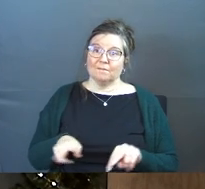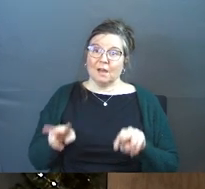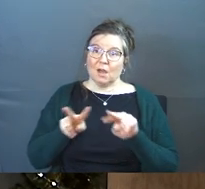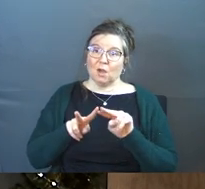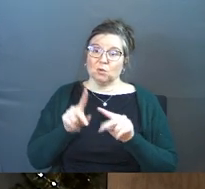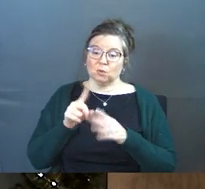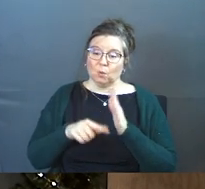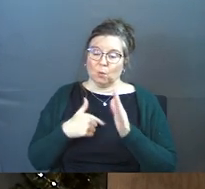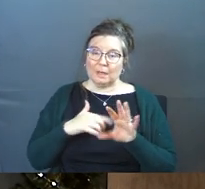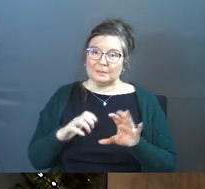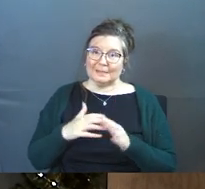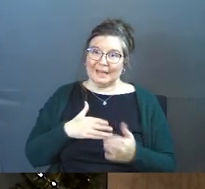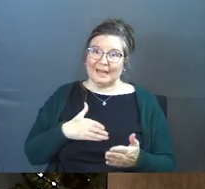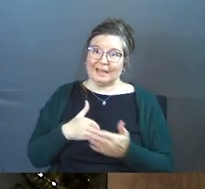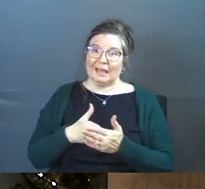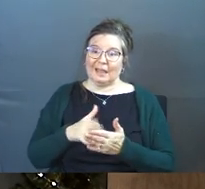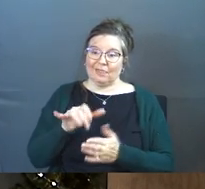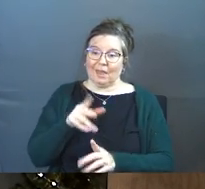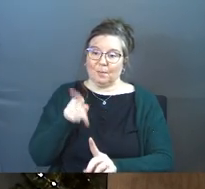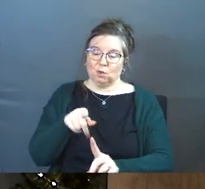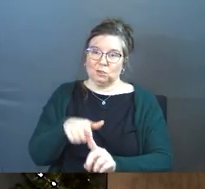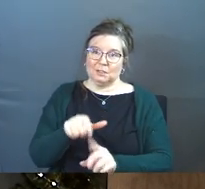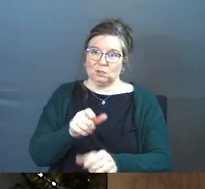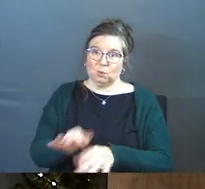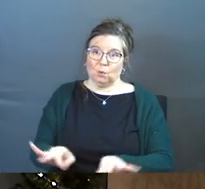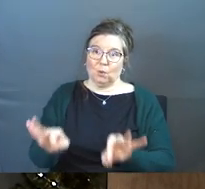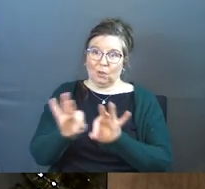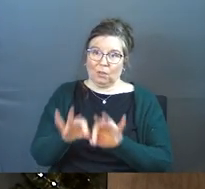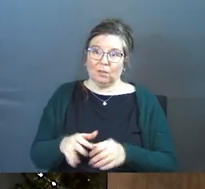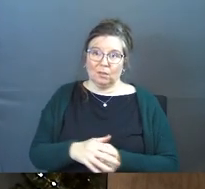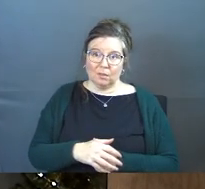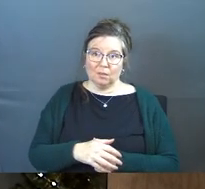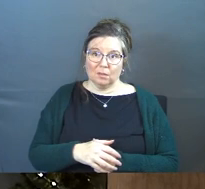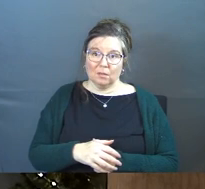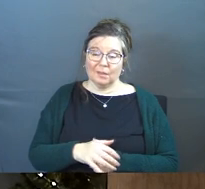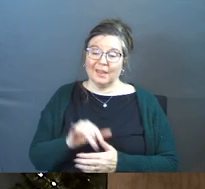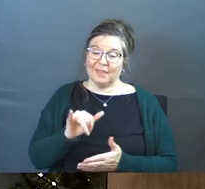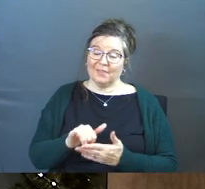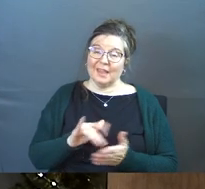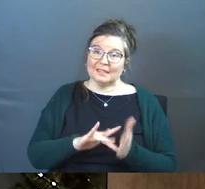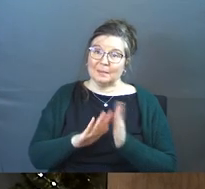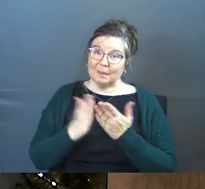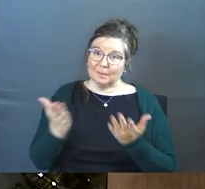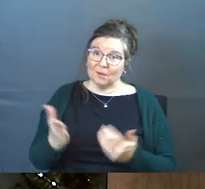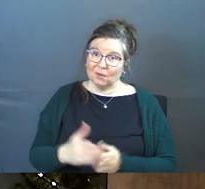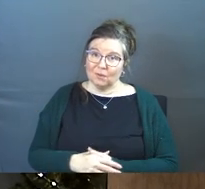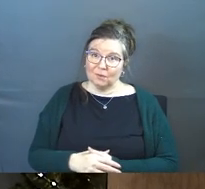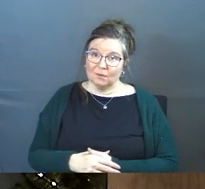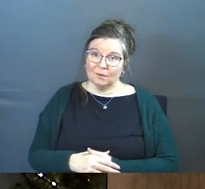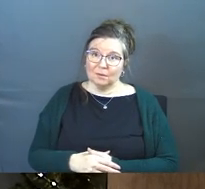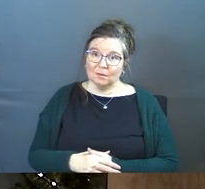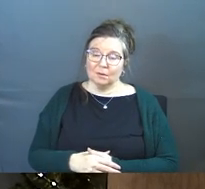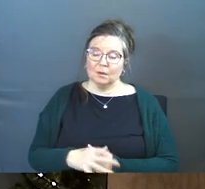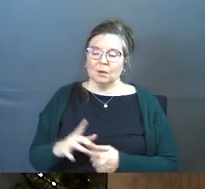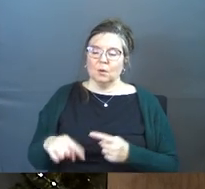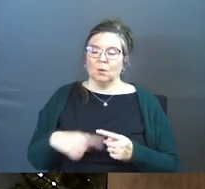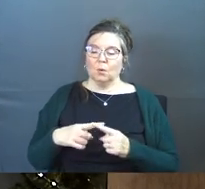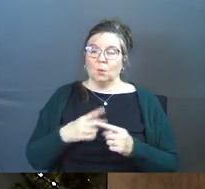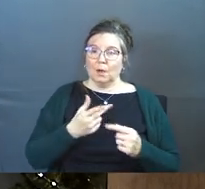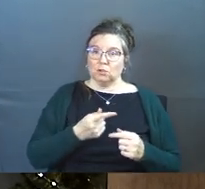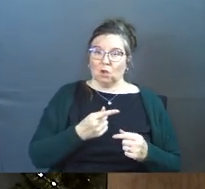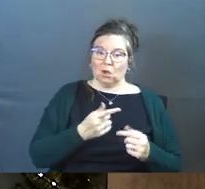to what's been done against that person's worth. And that's biblical. And when